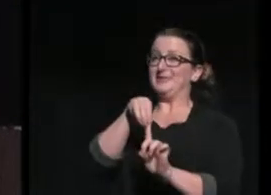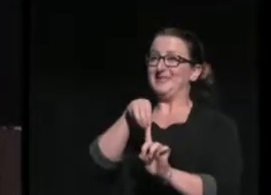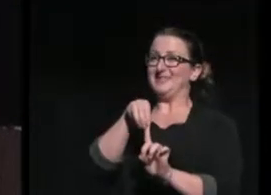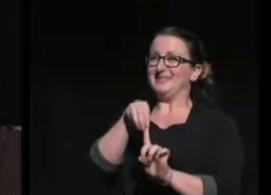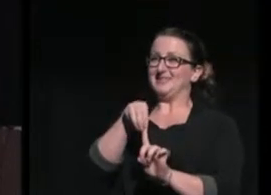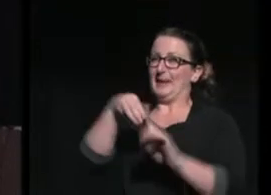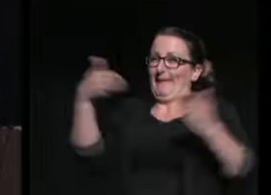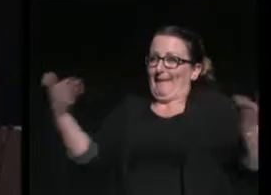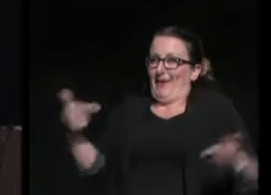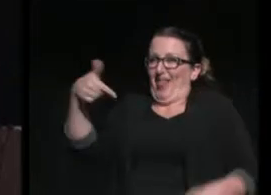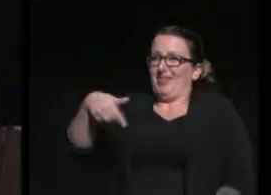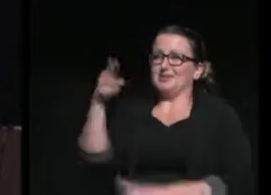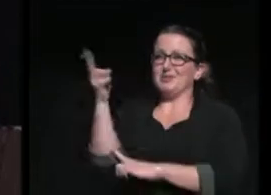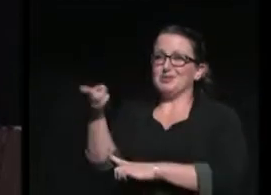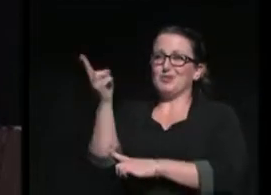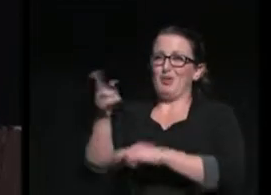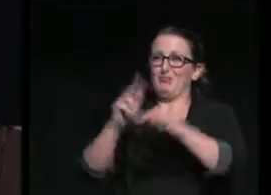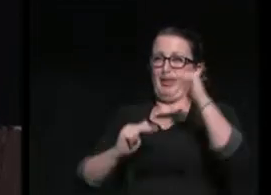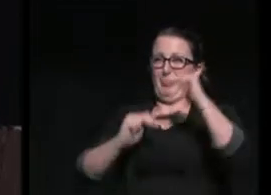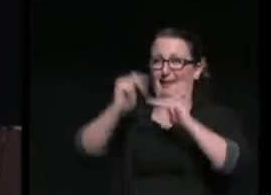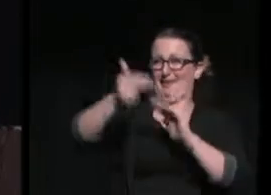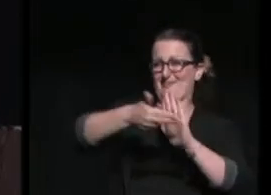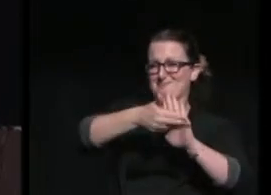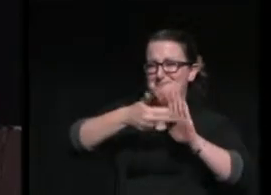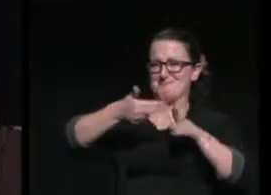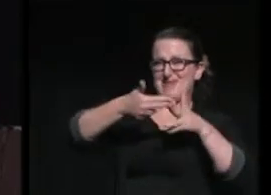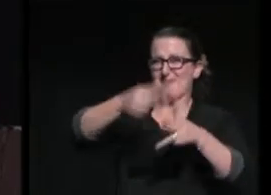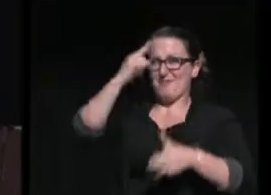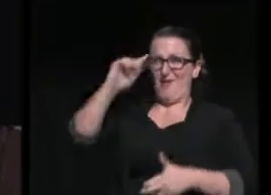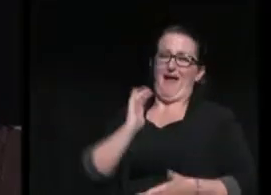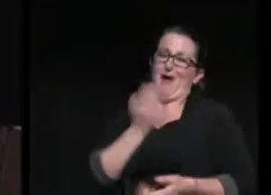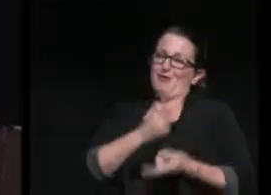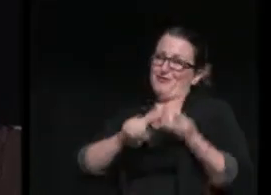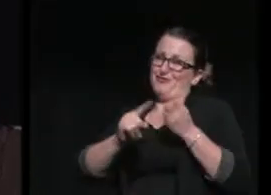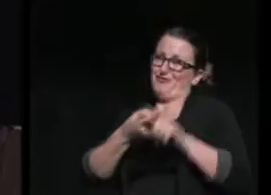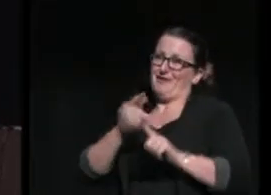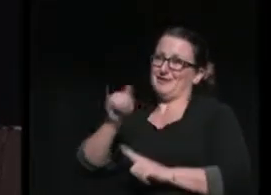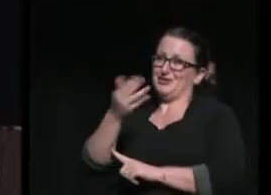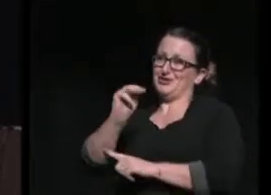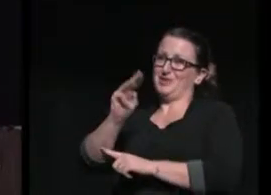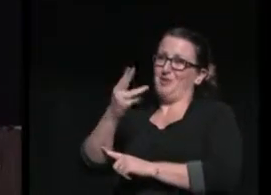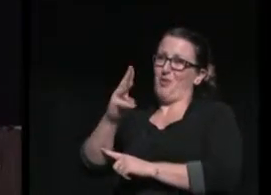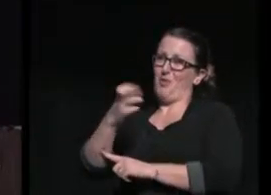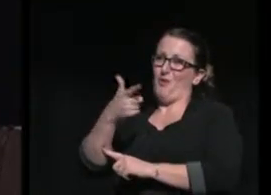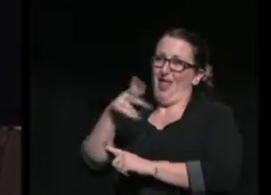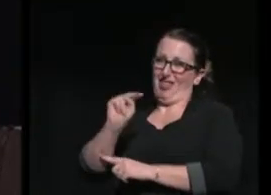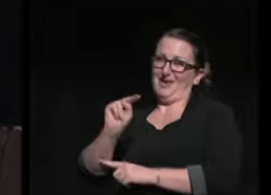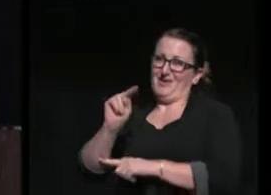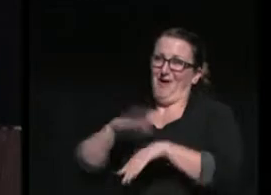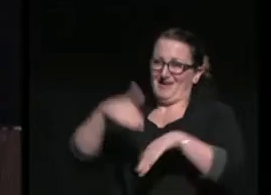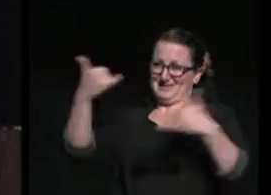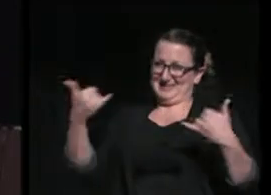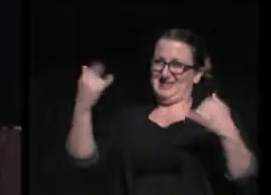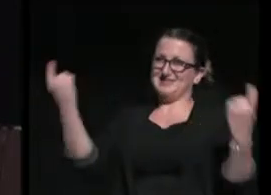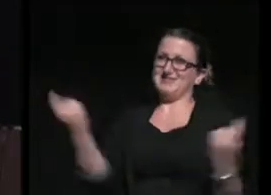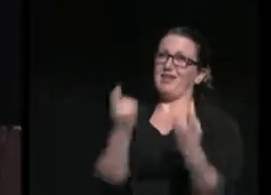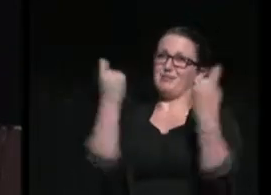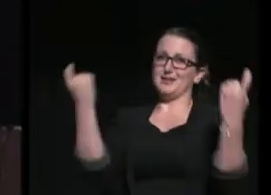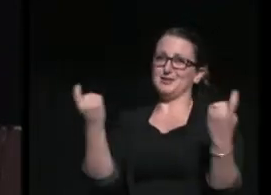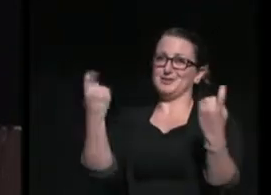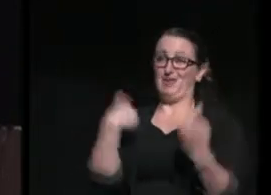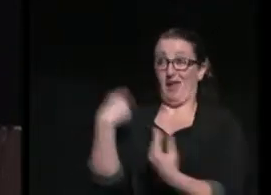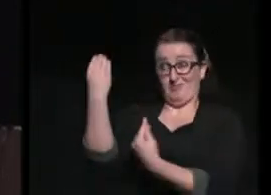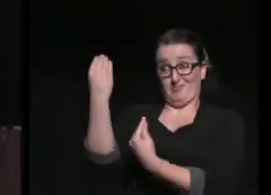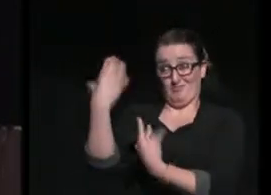in this historic building named after our friend Jim Whalen on this day of celebration. I am told that I am only